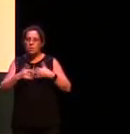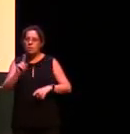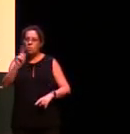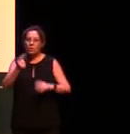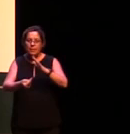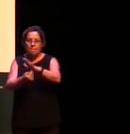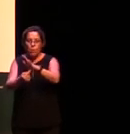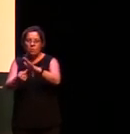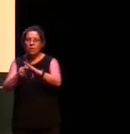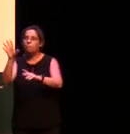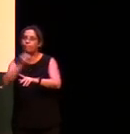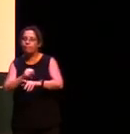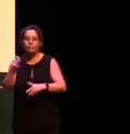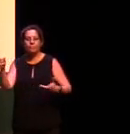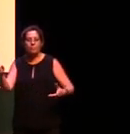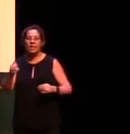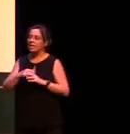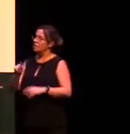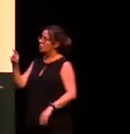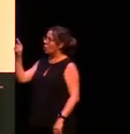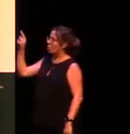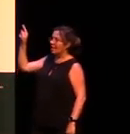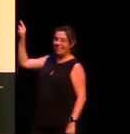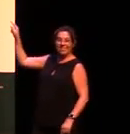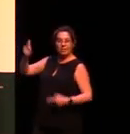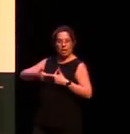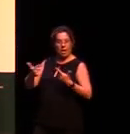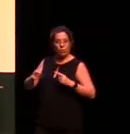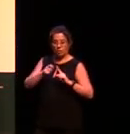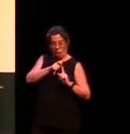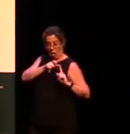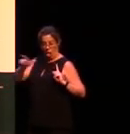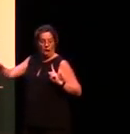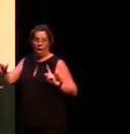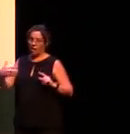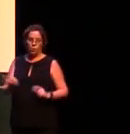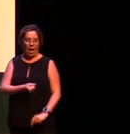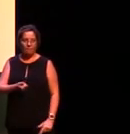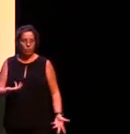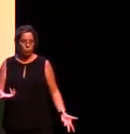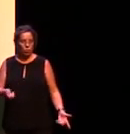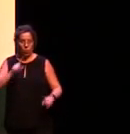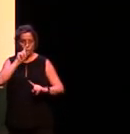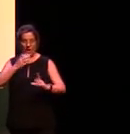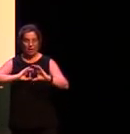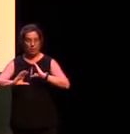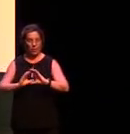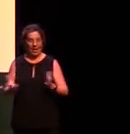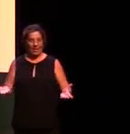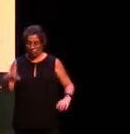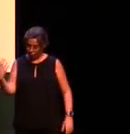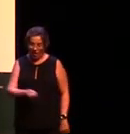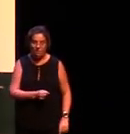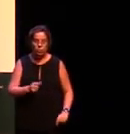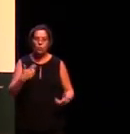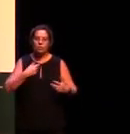communicating if you're learning a language like Murimpata you've got to get those big verbs down earlier because that's the an important